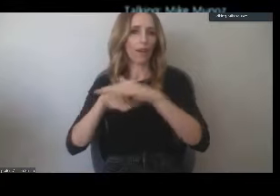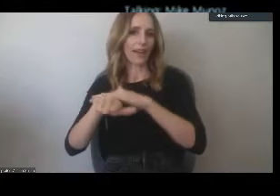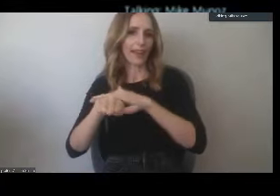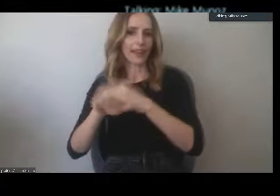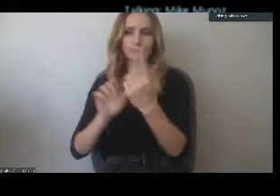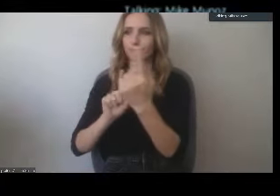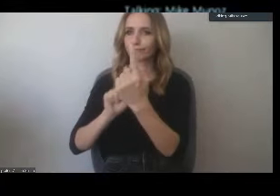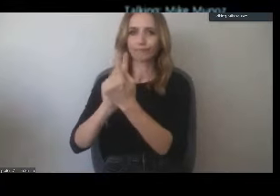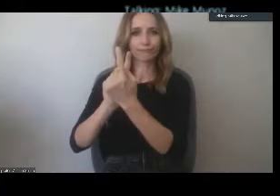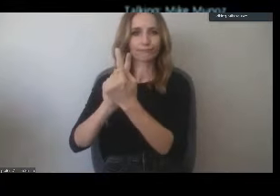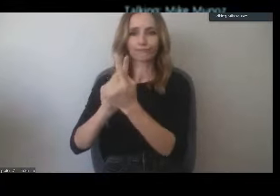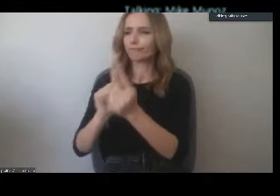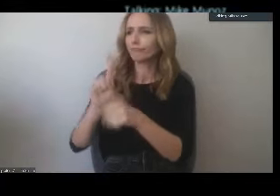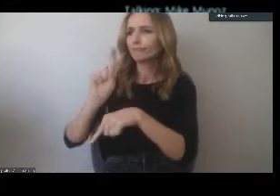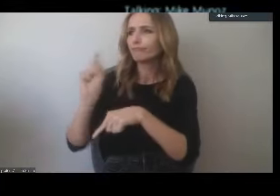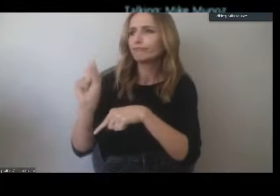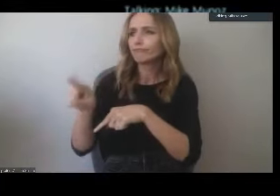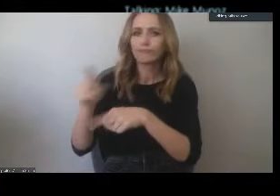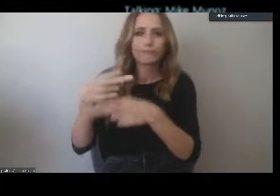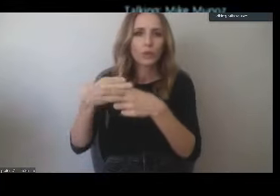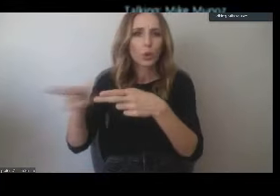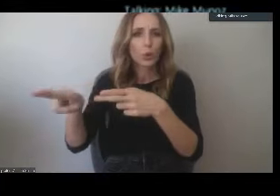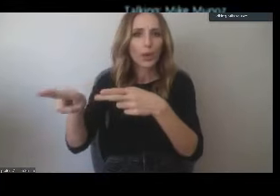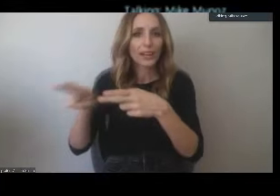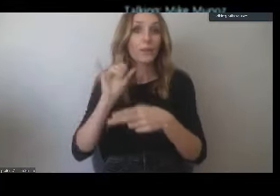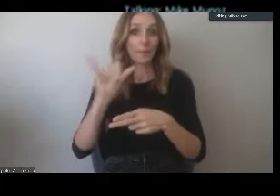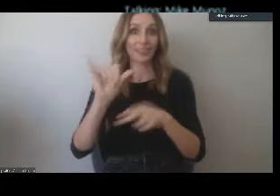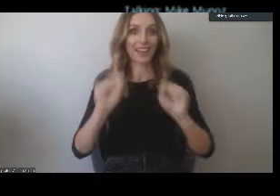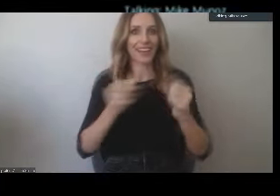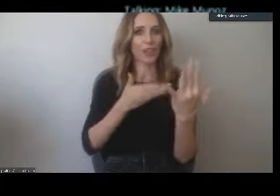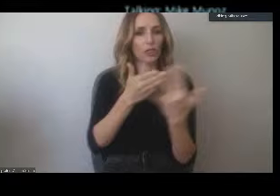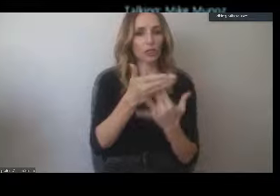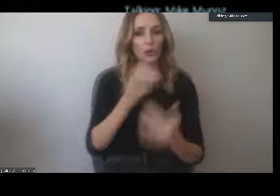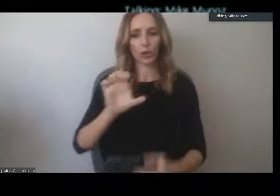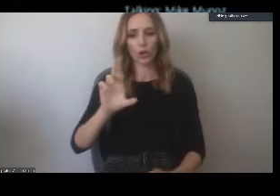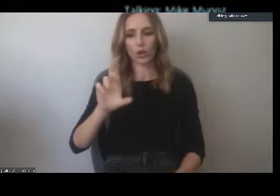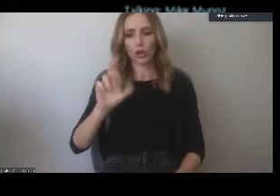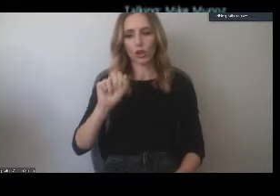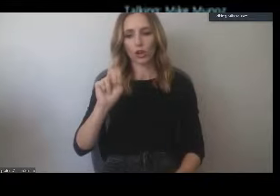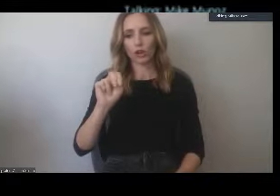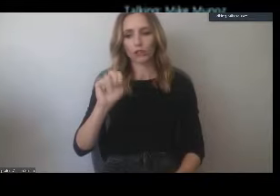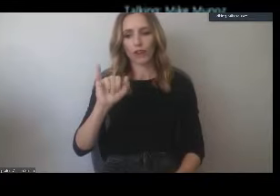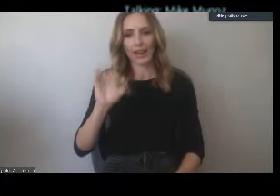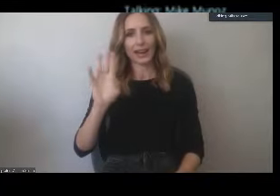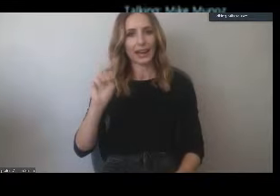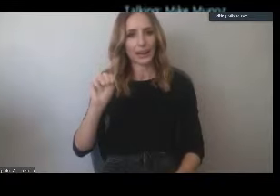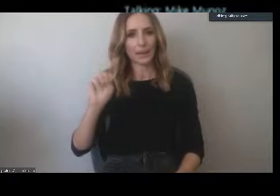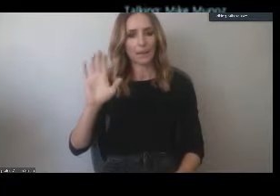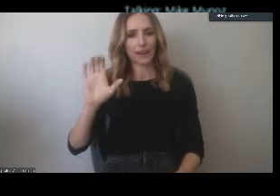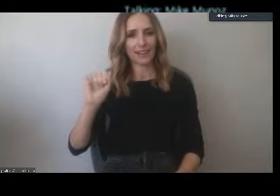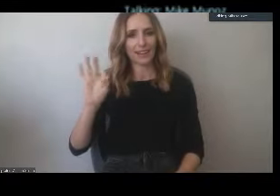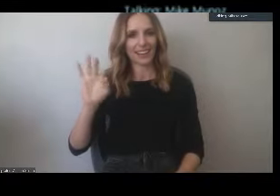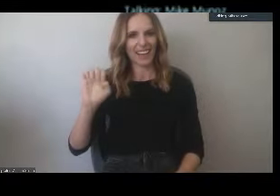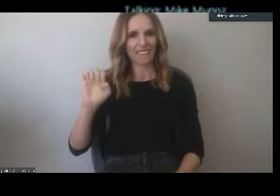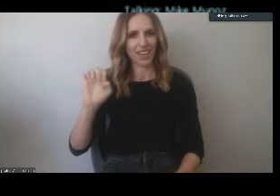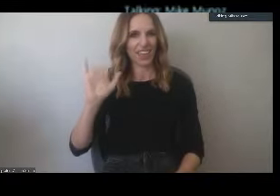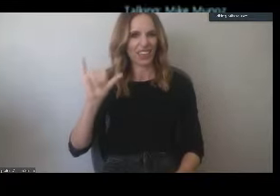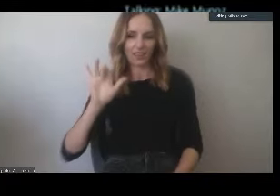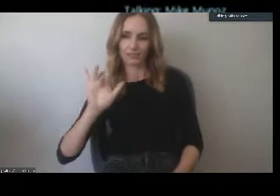desk and ask a quick question. Well, you now can do that through Cranium Cafe and by accessing the feature called Chat with our Front Desk.